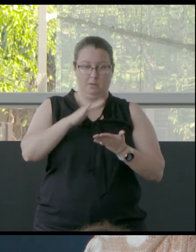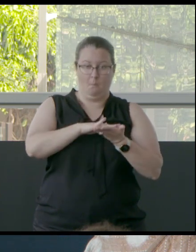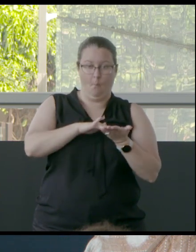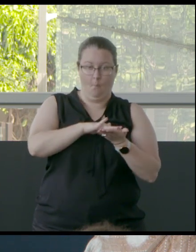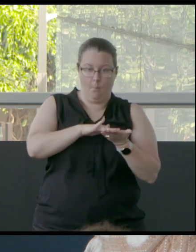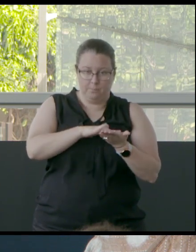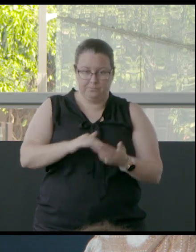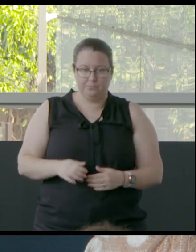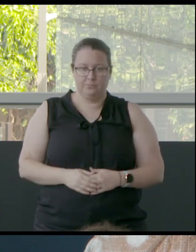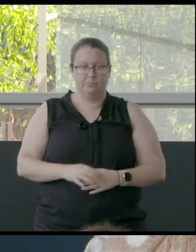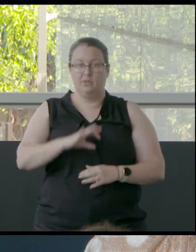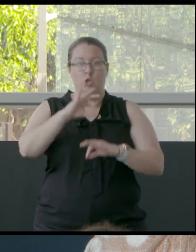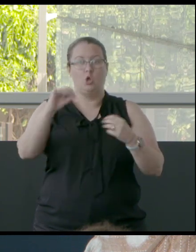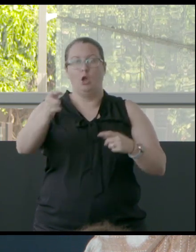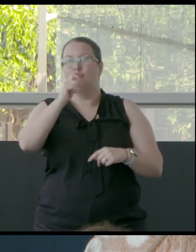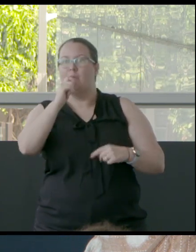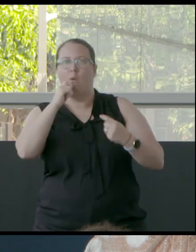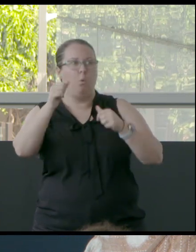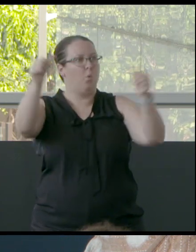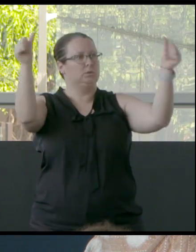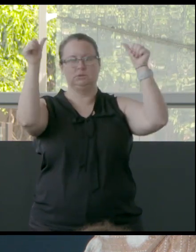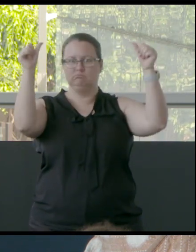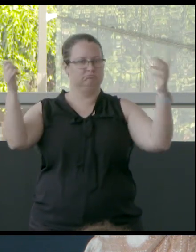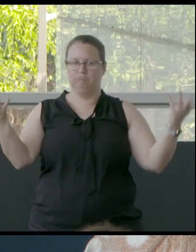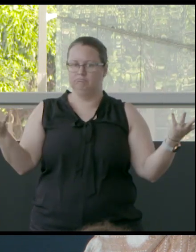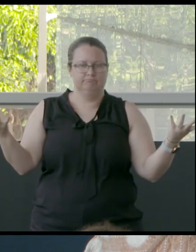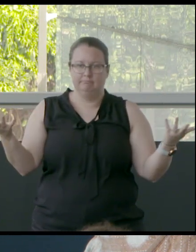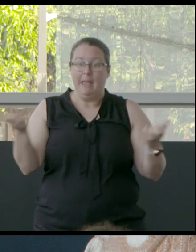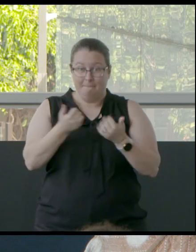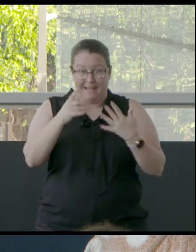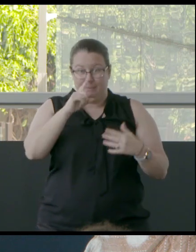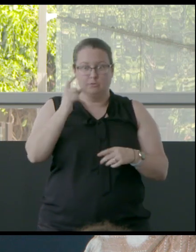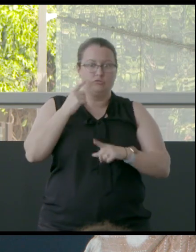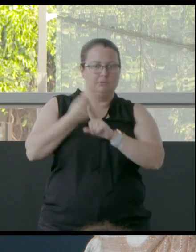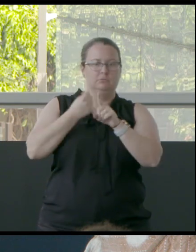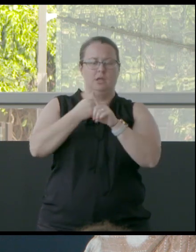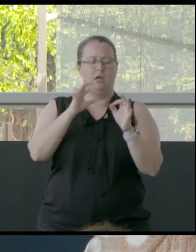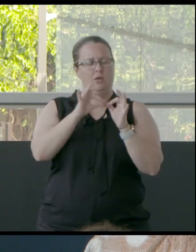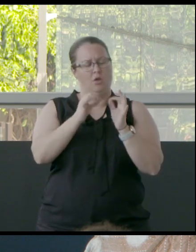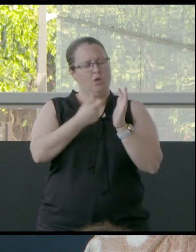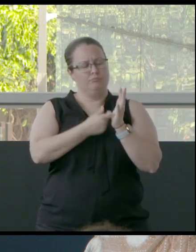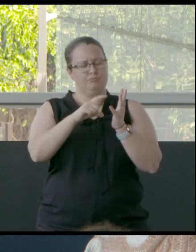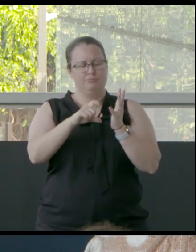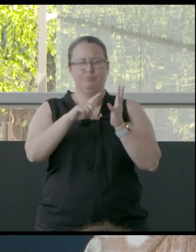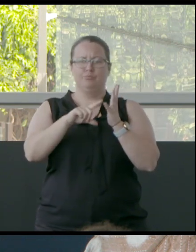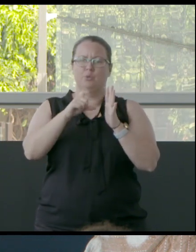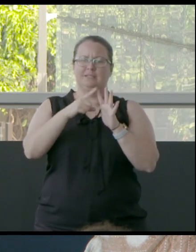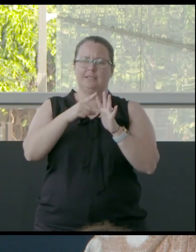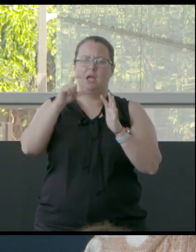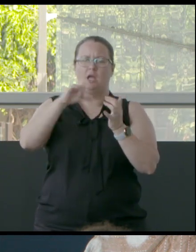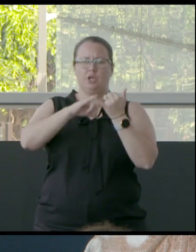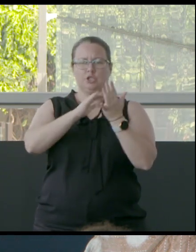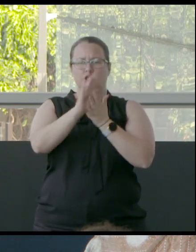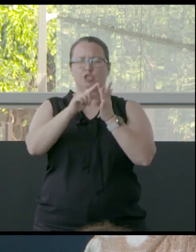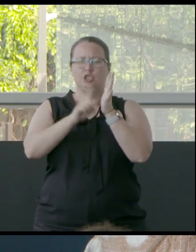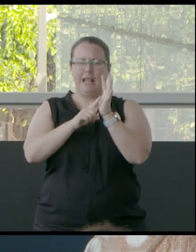It's not widely reported, but there are many people that are talking about this. So, Bruce Shillingsworth, he's looking at different projects.